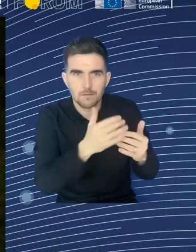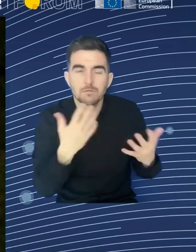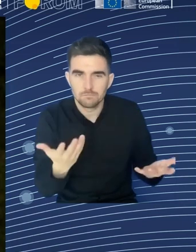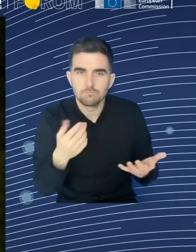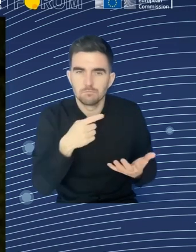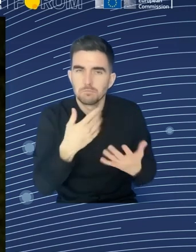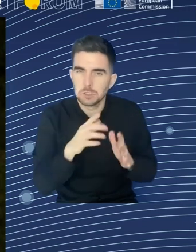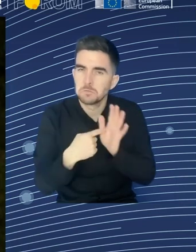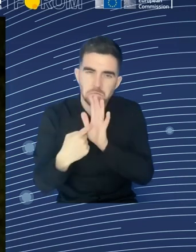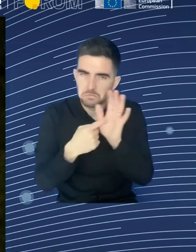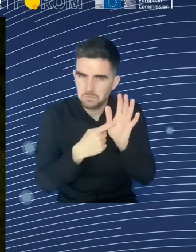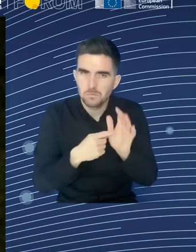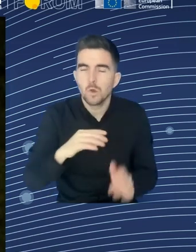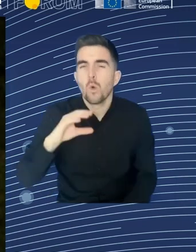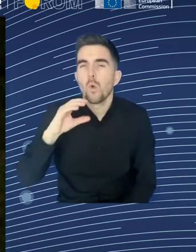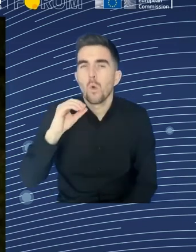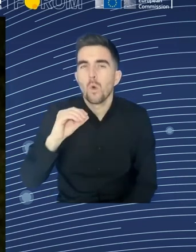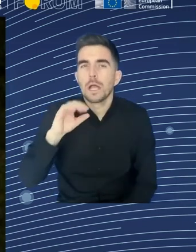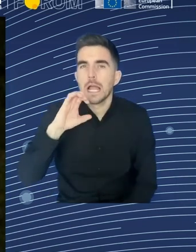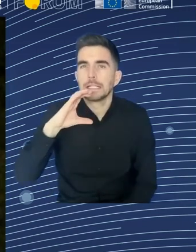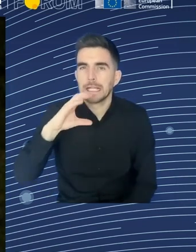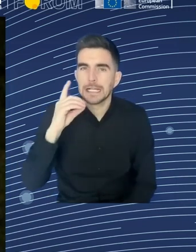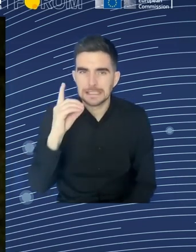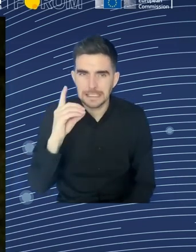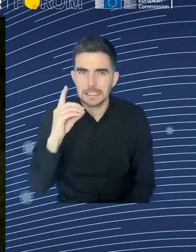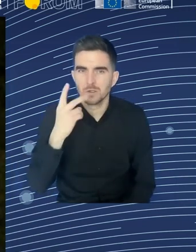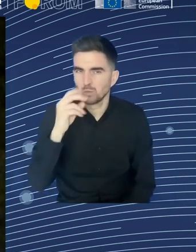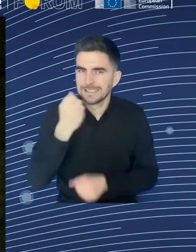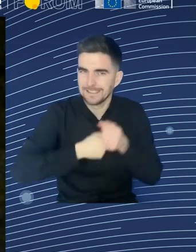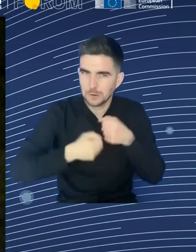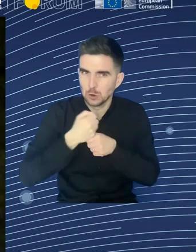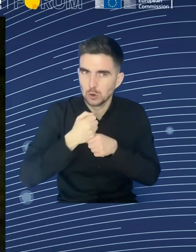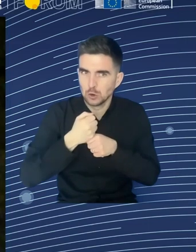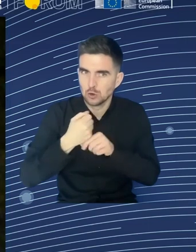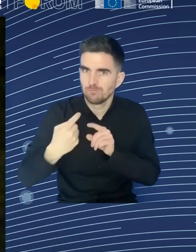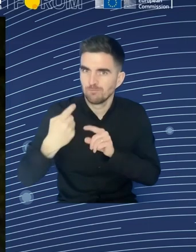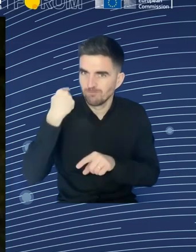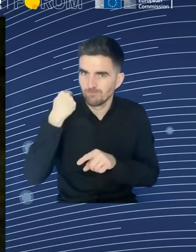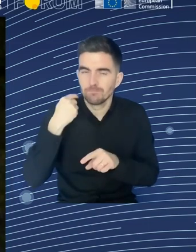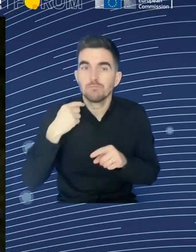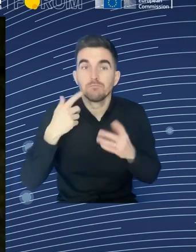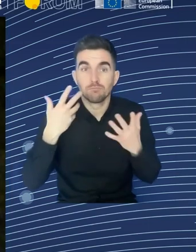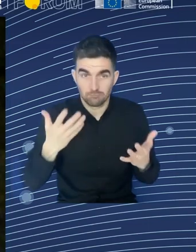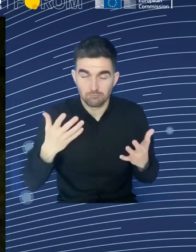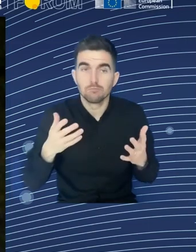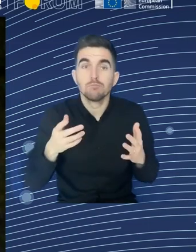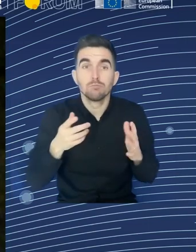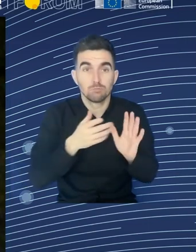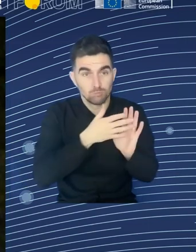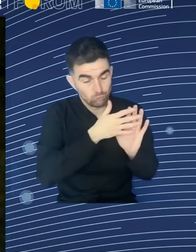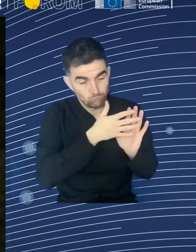similar ideas. I would say that I'm not particularly fond of this approach to